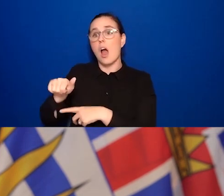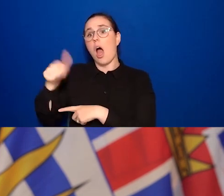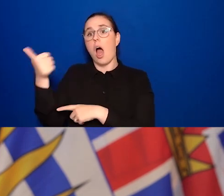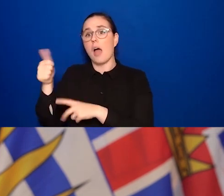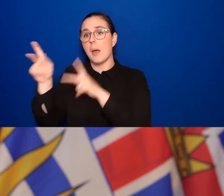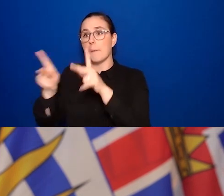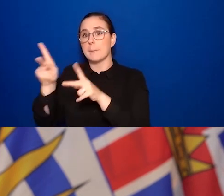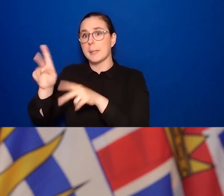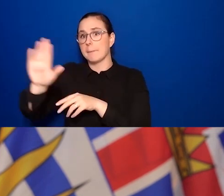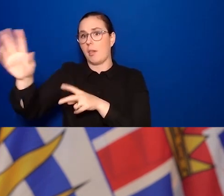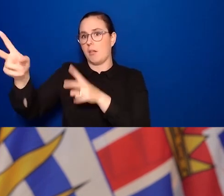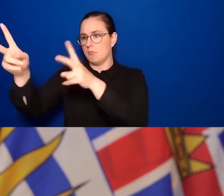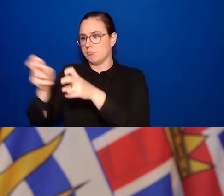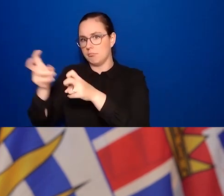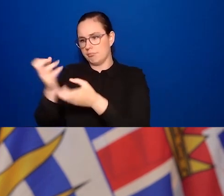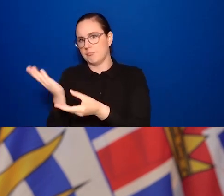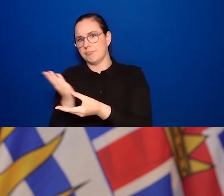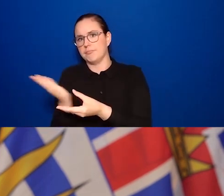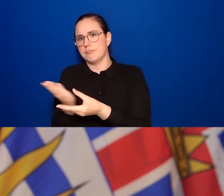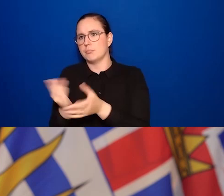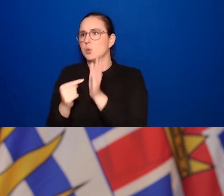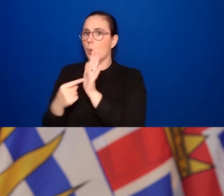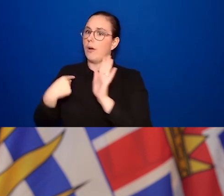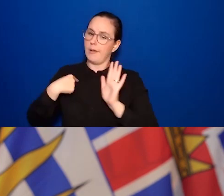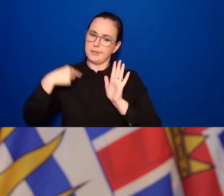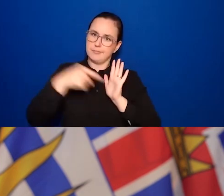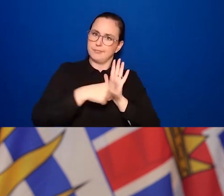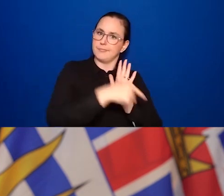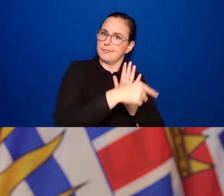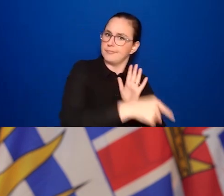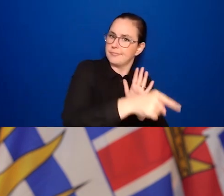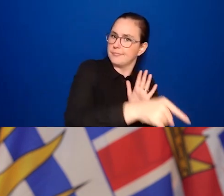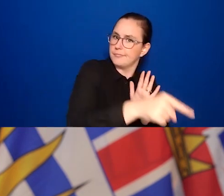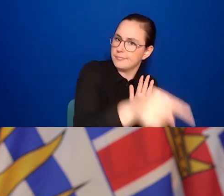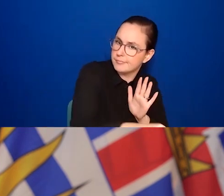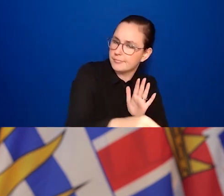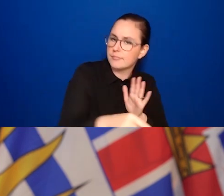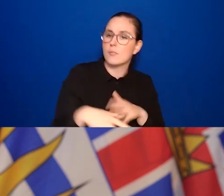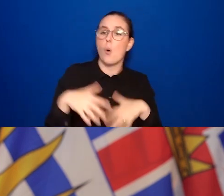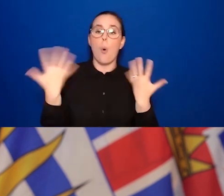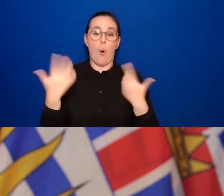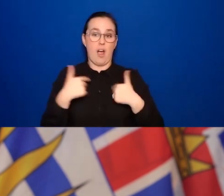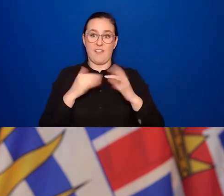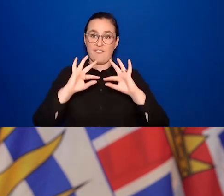you can have multiple paper copies on your mobile device or by paper.